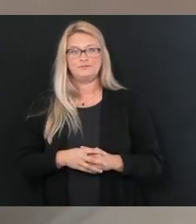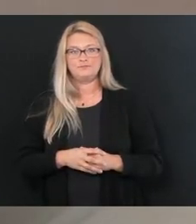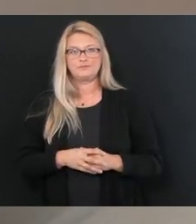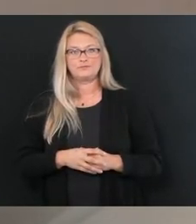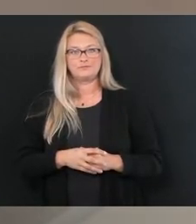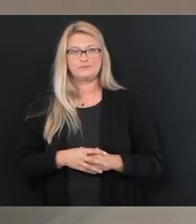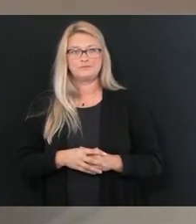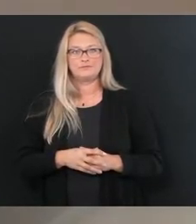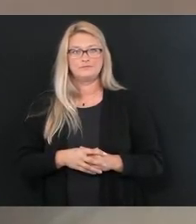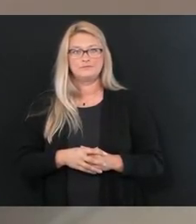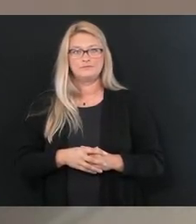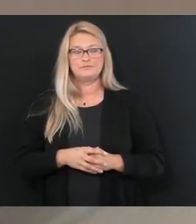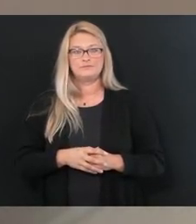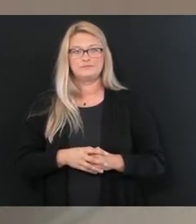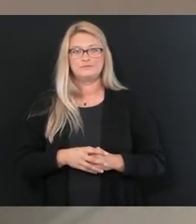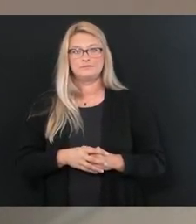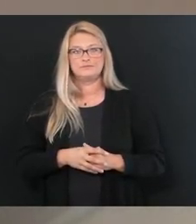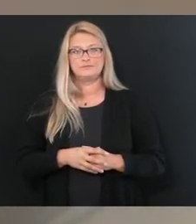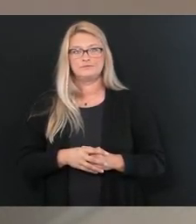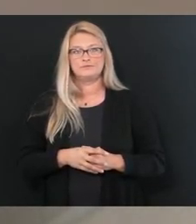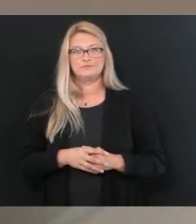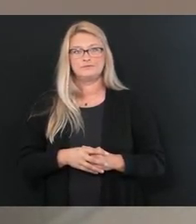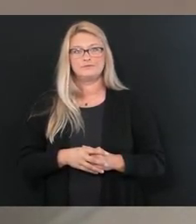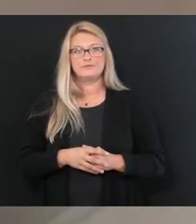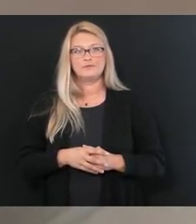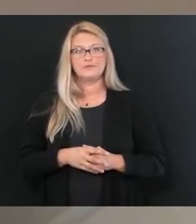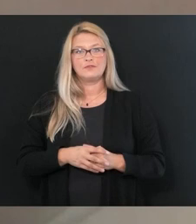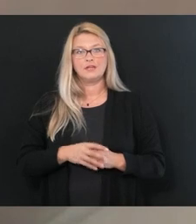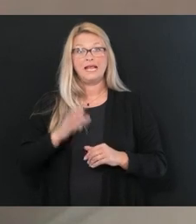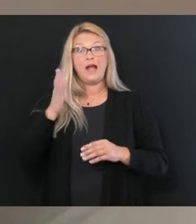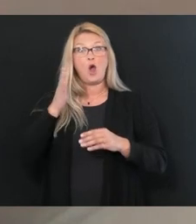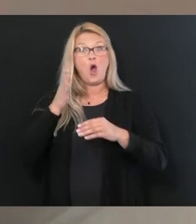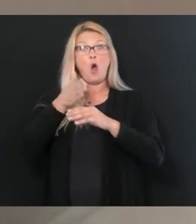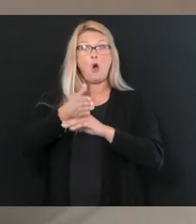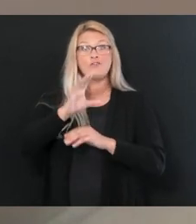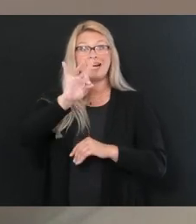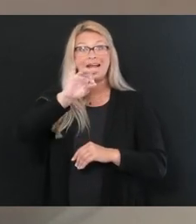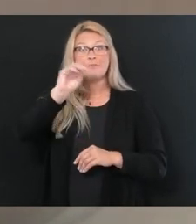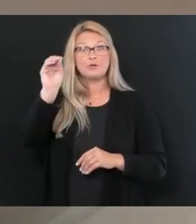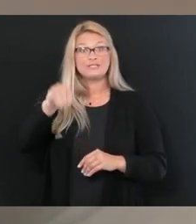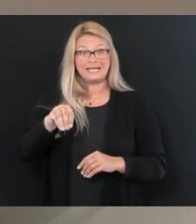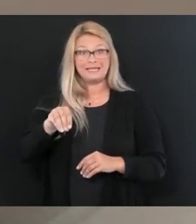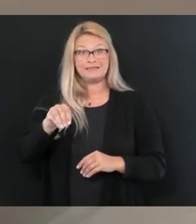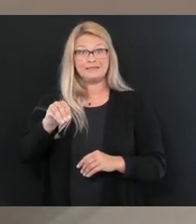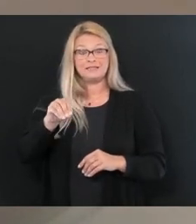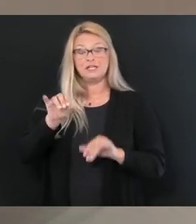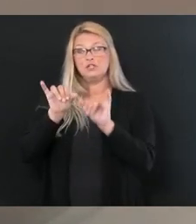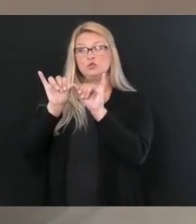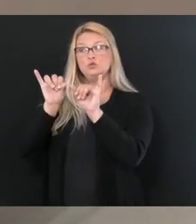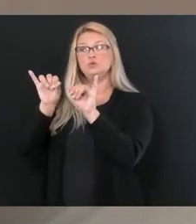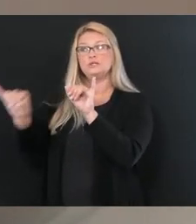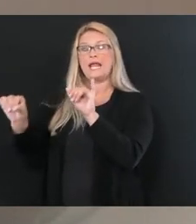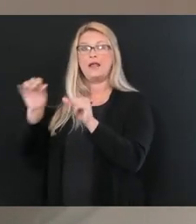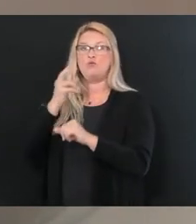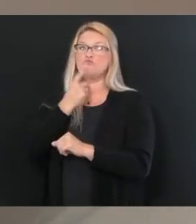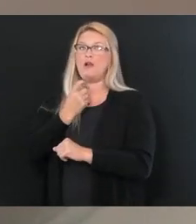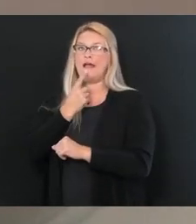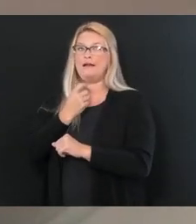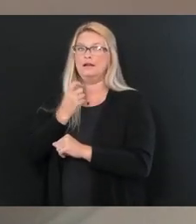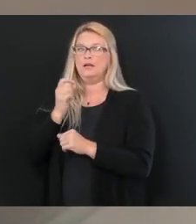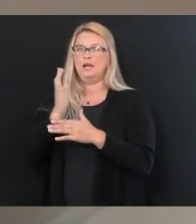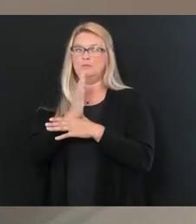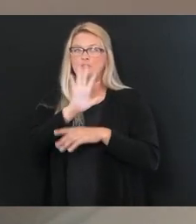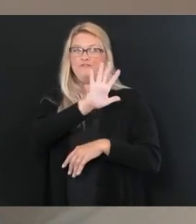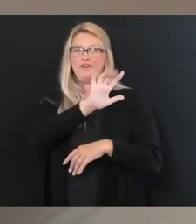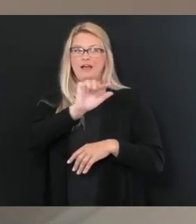population, same as we're doing with the infection rate. If you're over 8%, then you stay red. If you're between 5% and